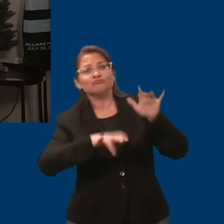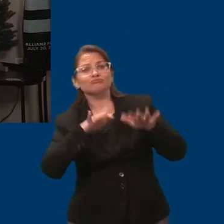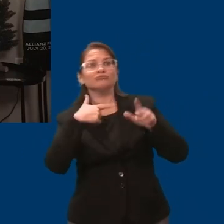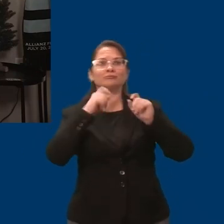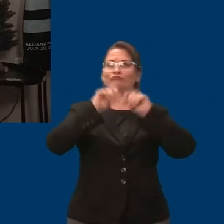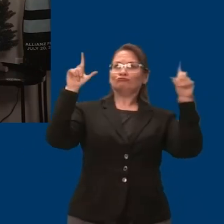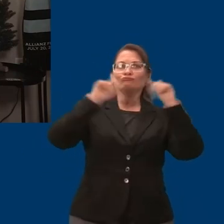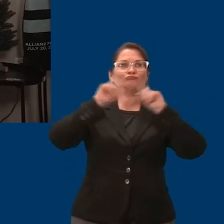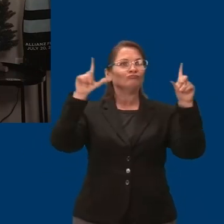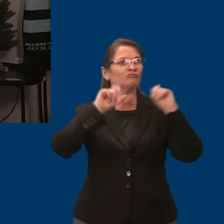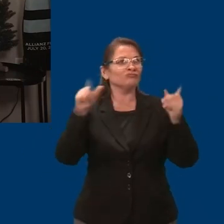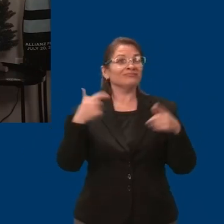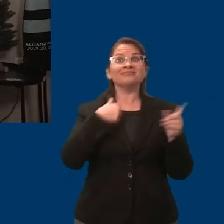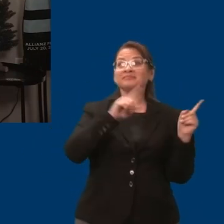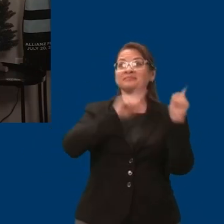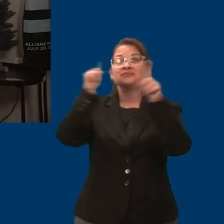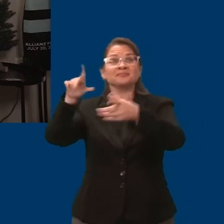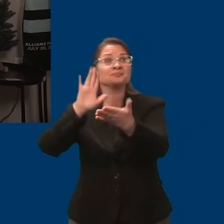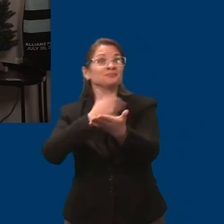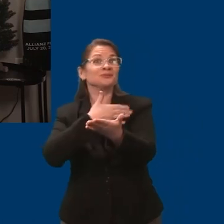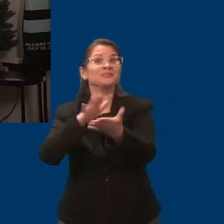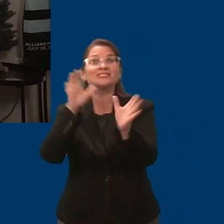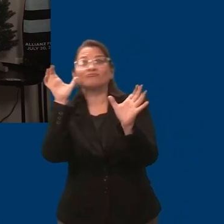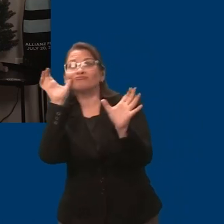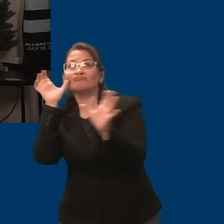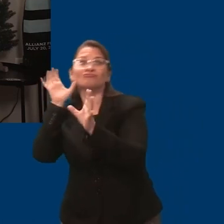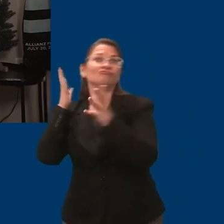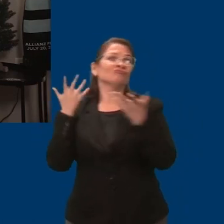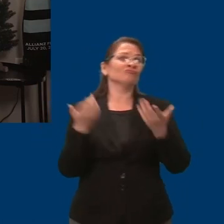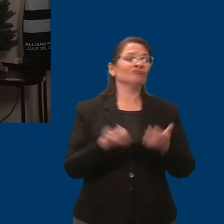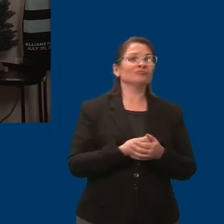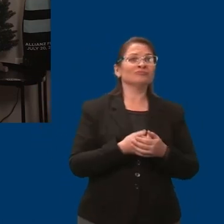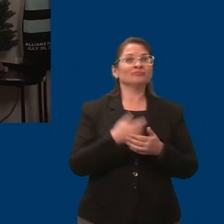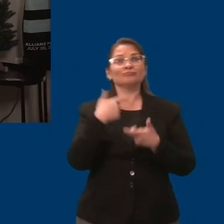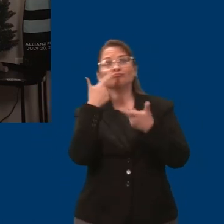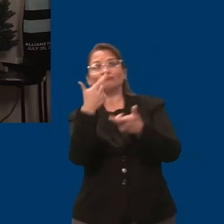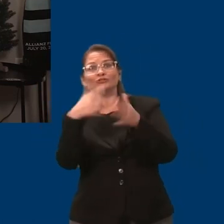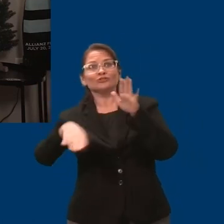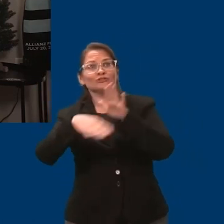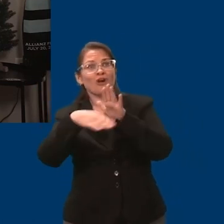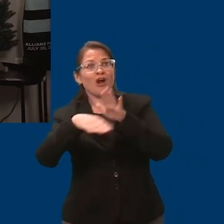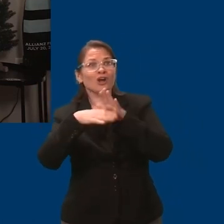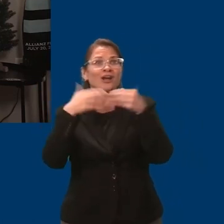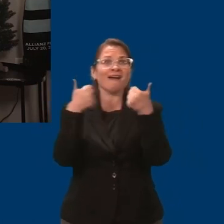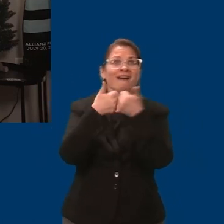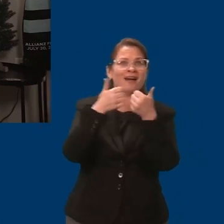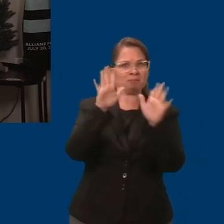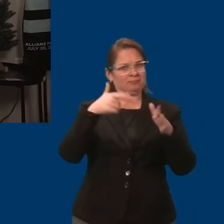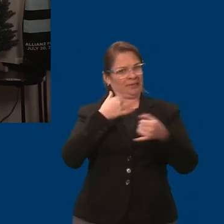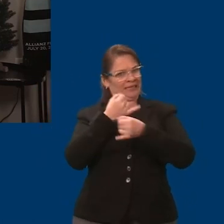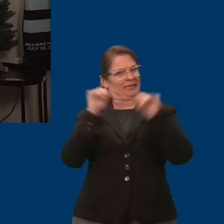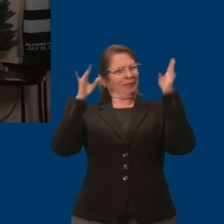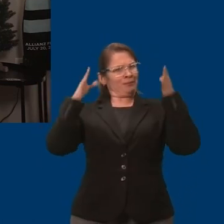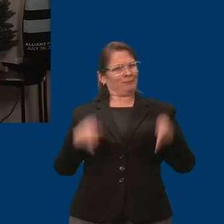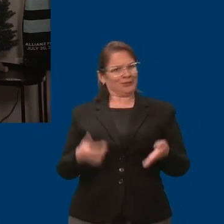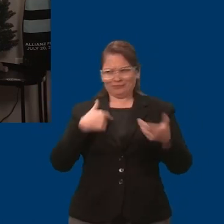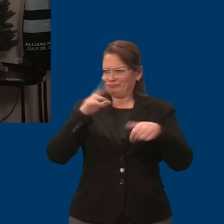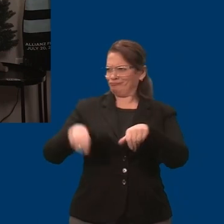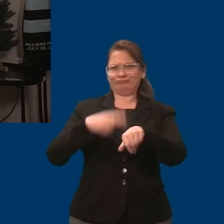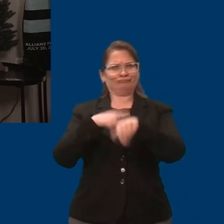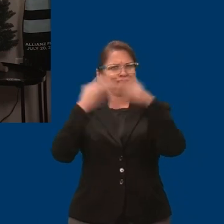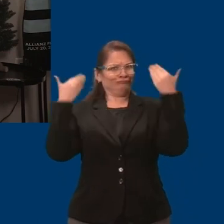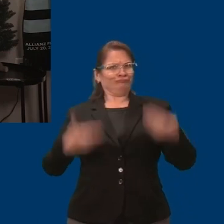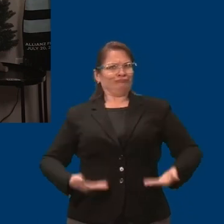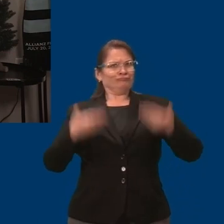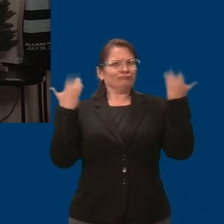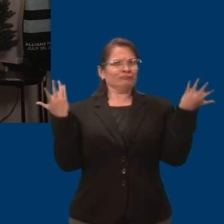Avenue and watch lots of soccer matches. I choose to live independently and I can, if I have the accessible